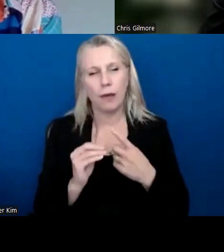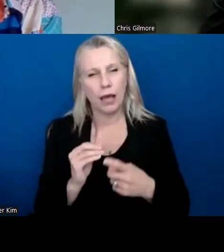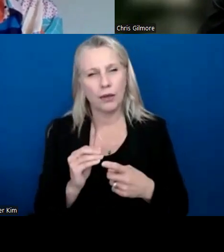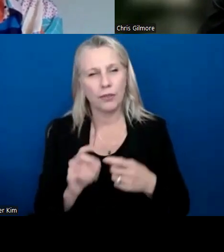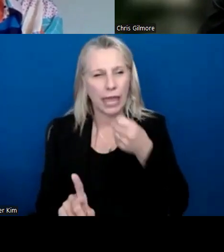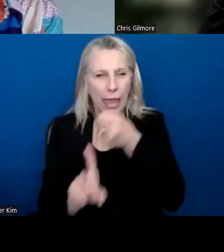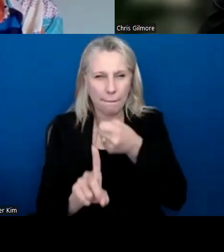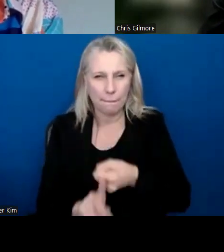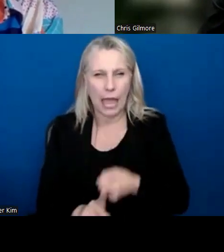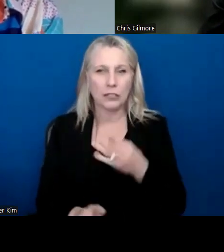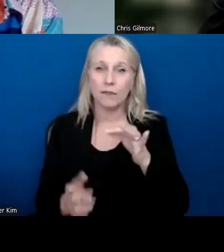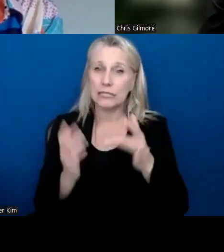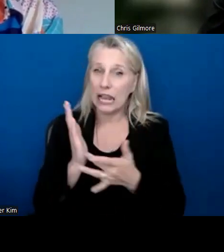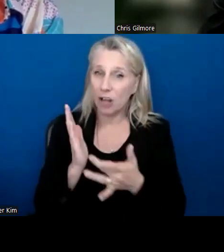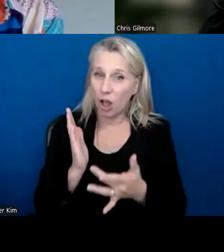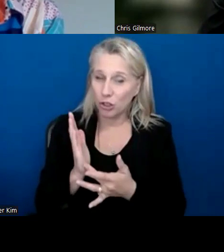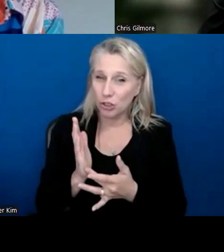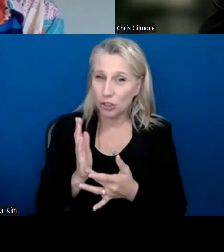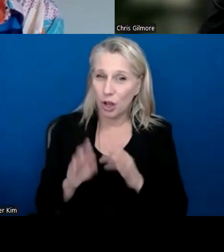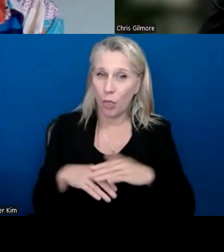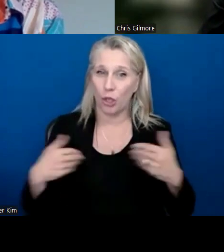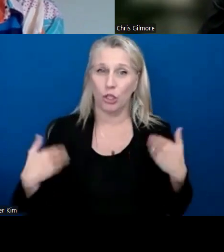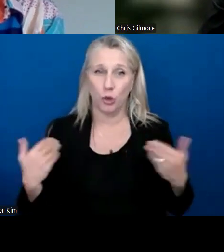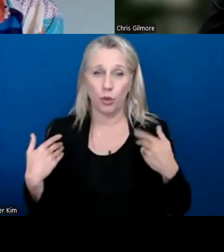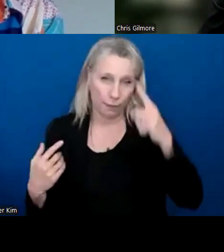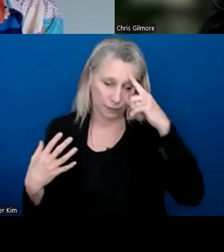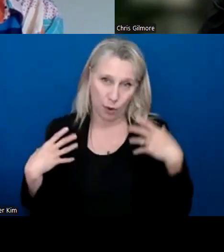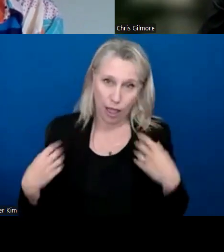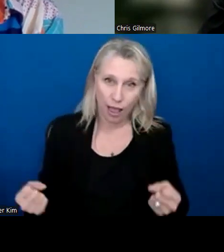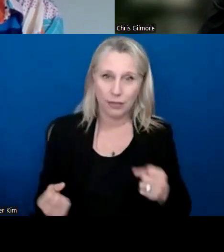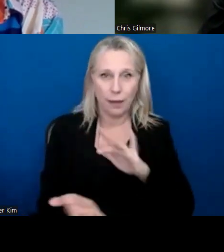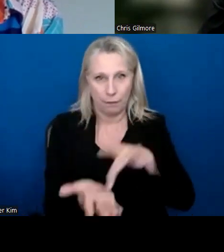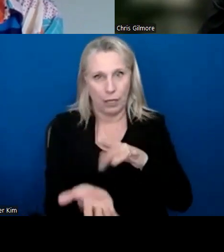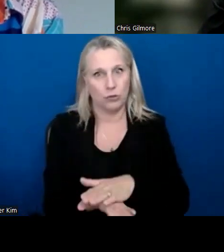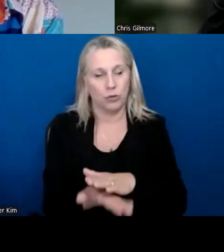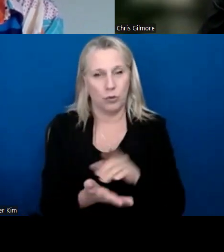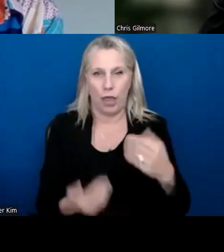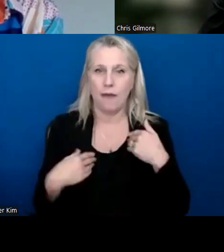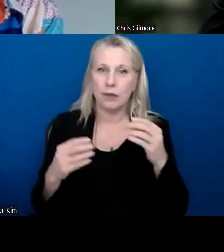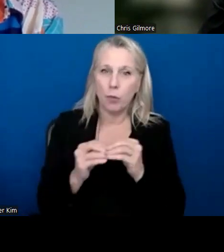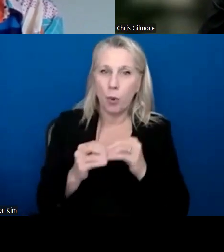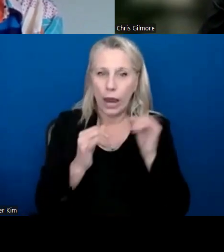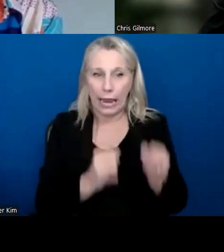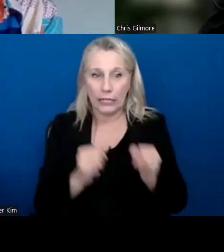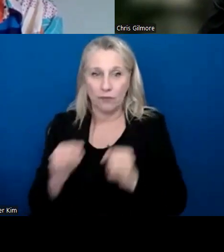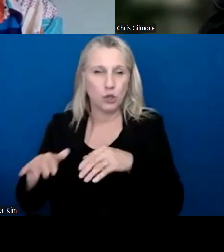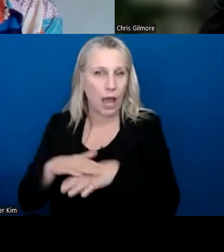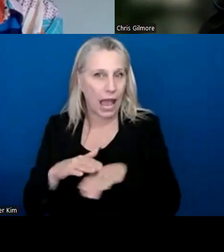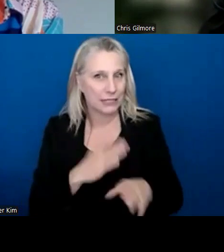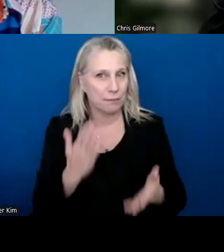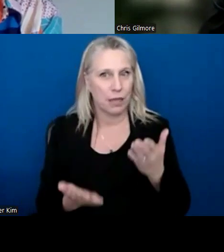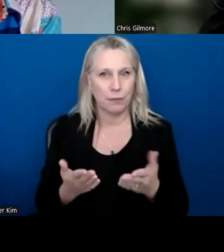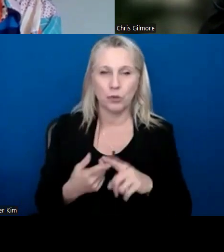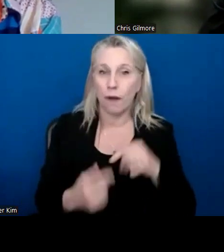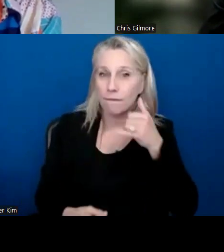impacts of technology on youth and their mental health. And especially in middle school, when youth are starting to have more individual access, maybe to